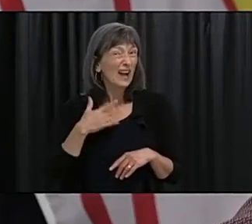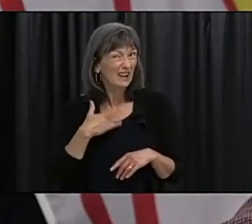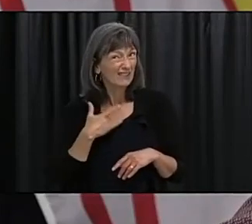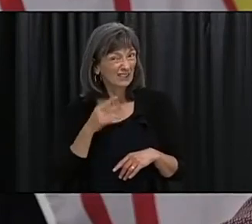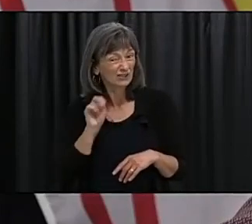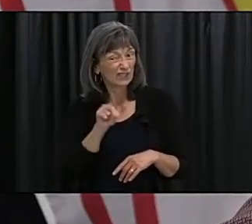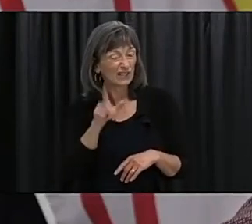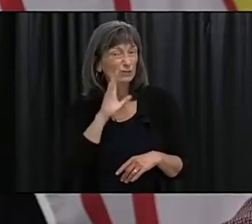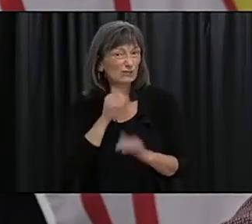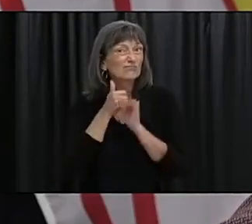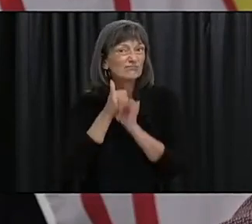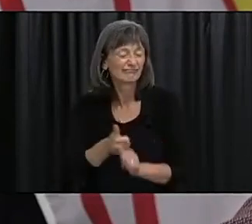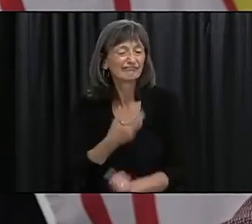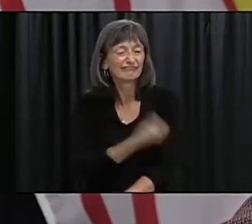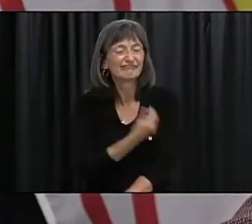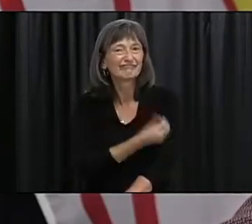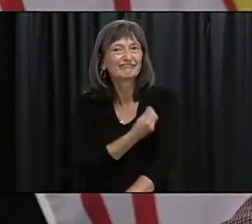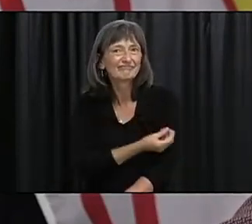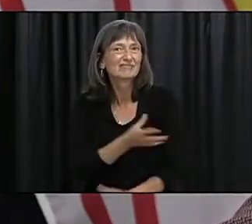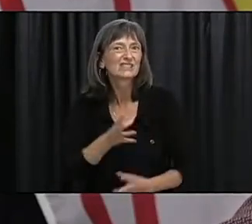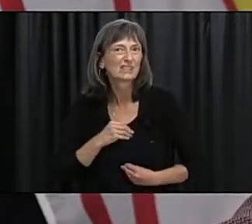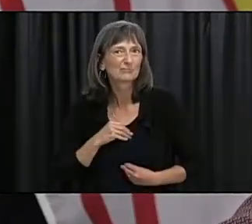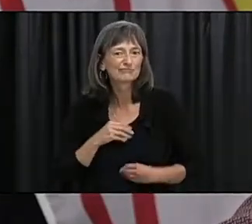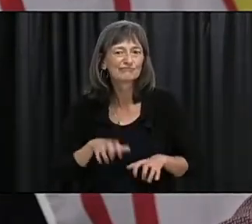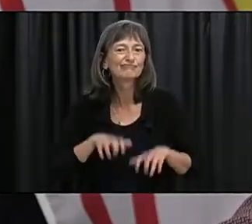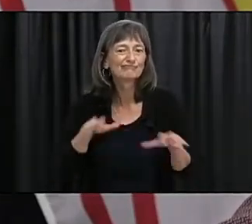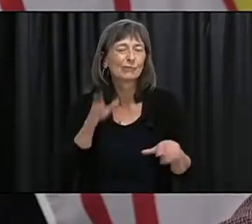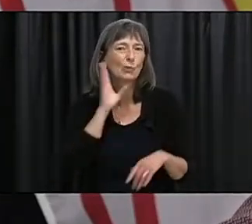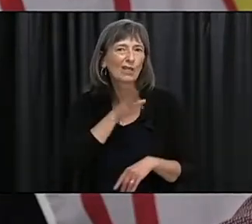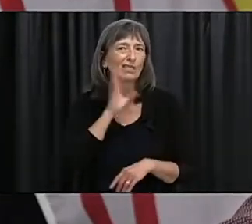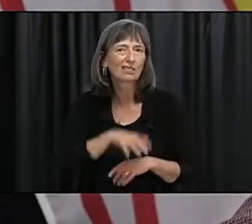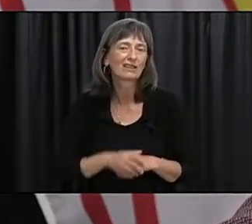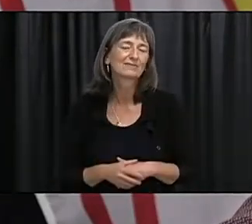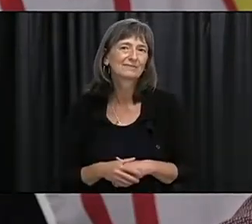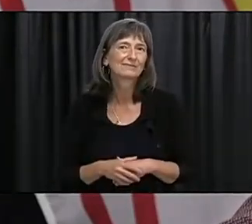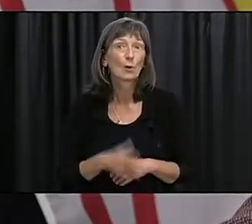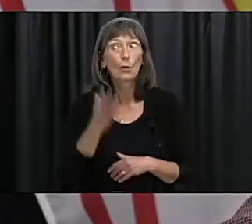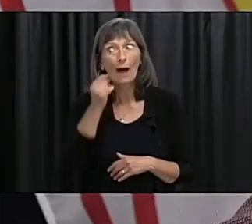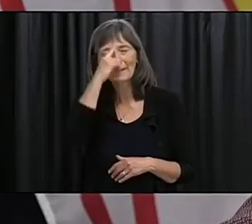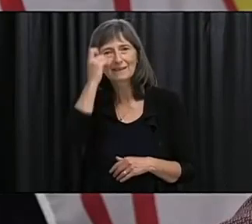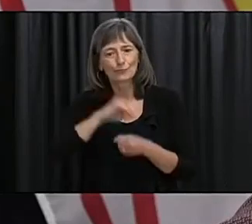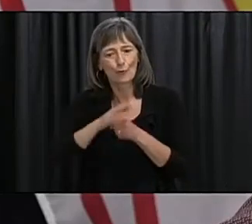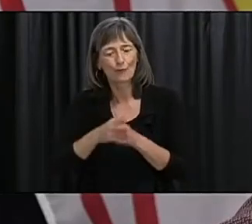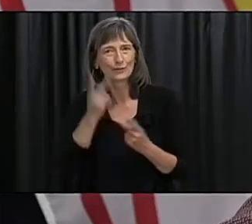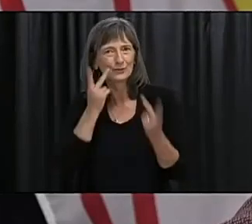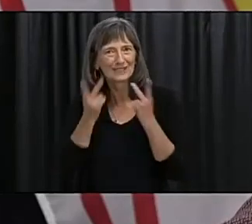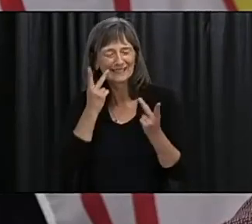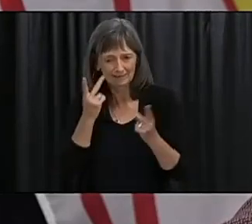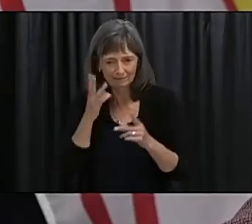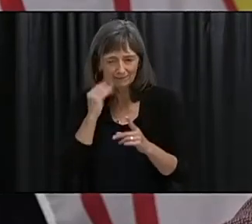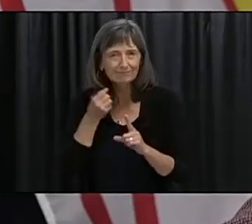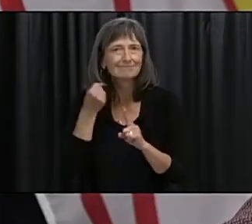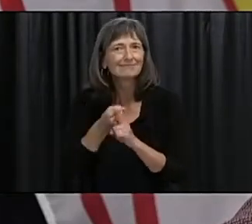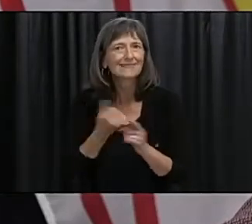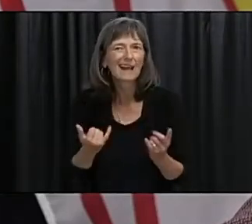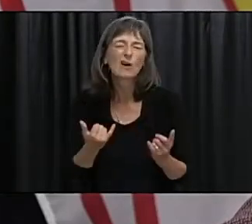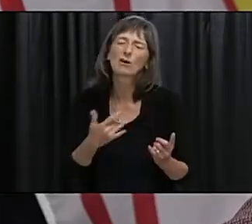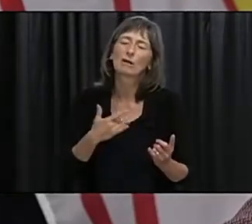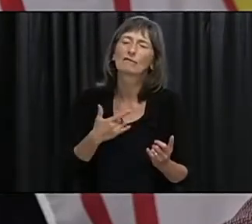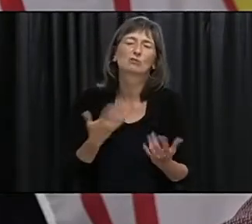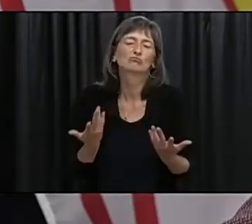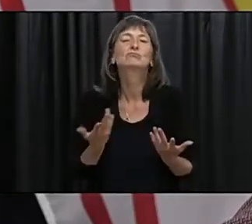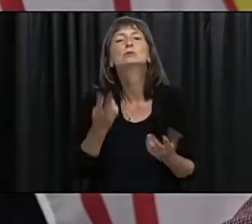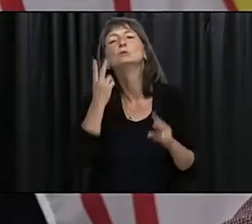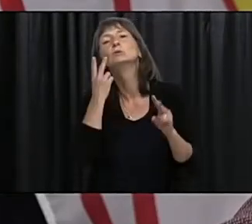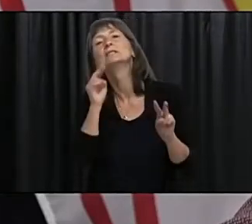a vaccine based on the impact that you know COVID-19 is having on their lives and so I think I look